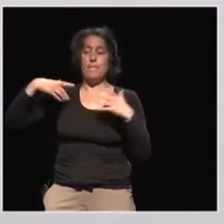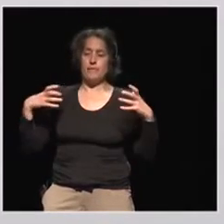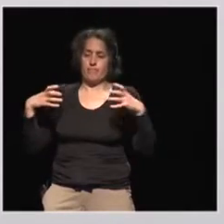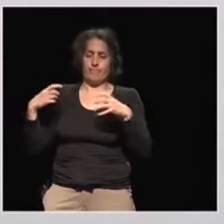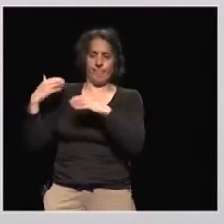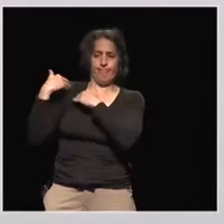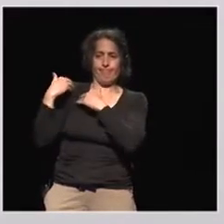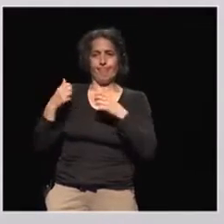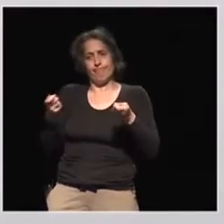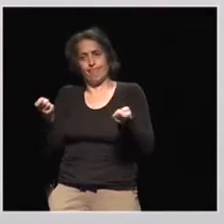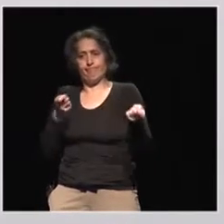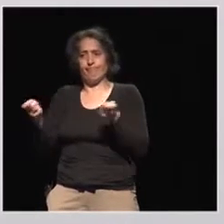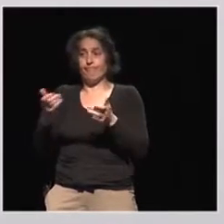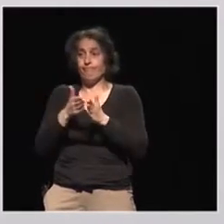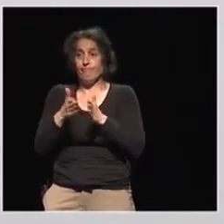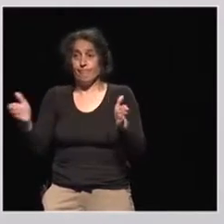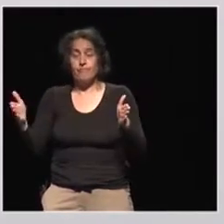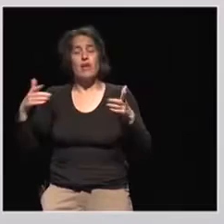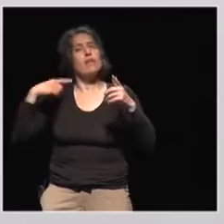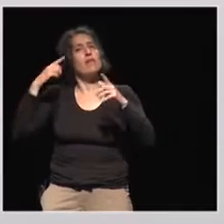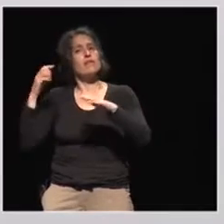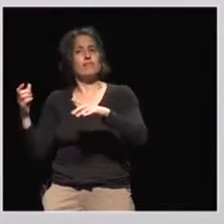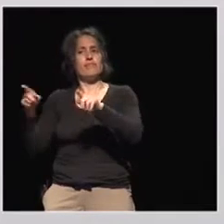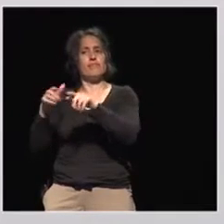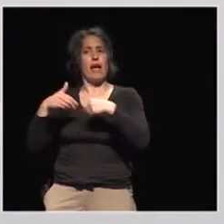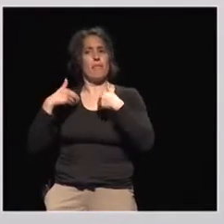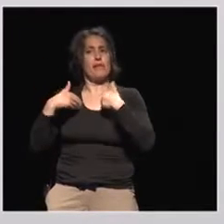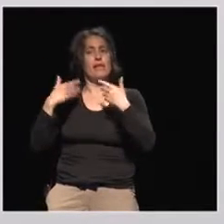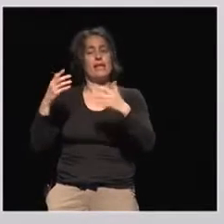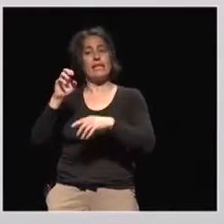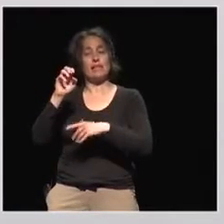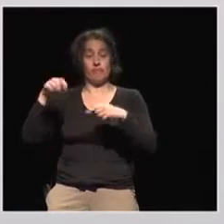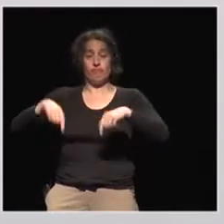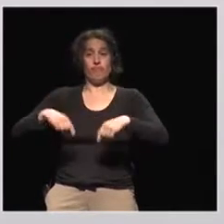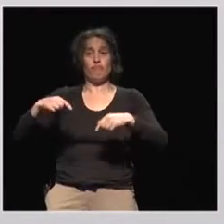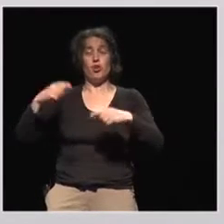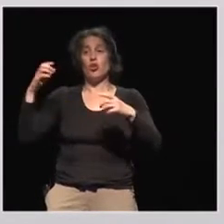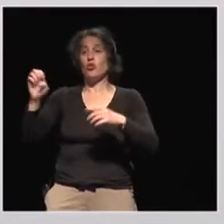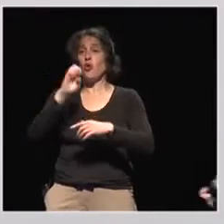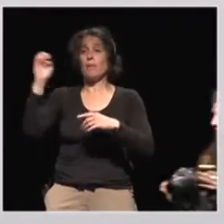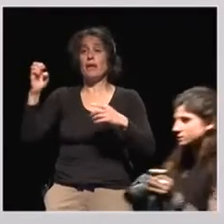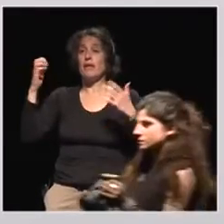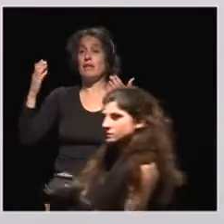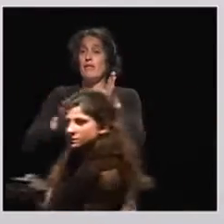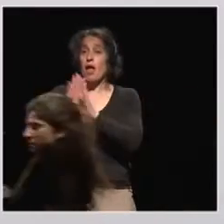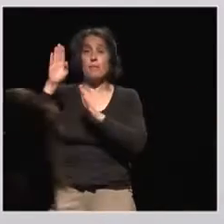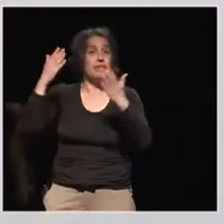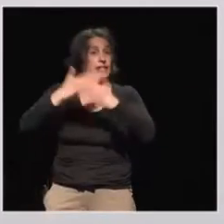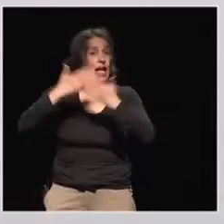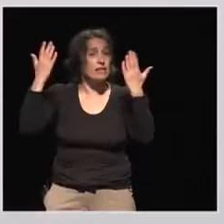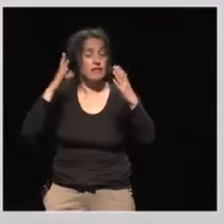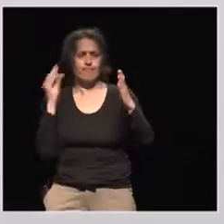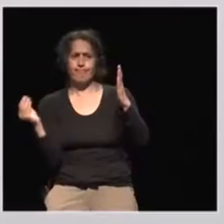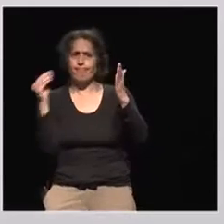Commission, the organizers put global citizenship as one of the three pillars of these European Development